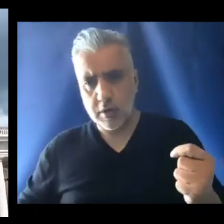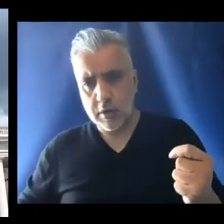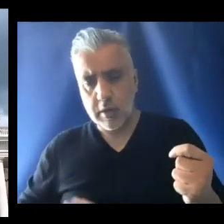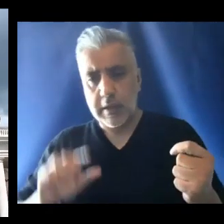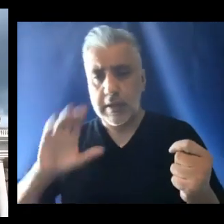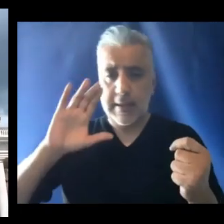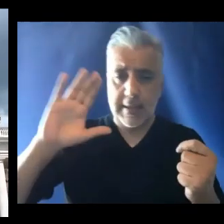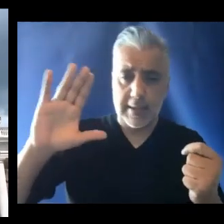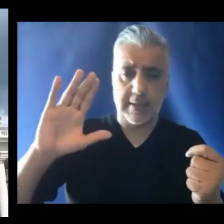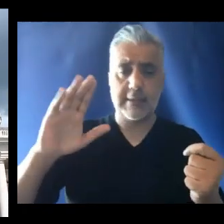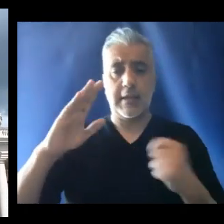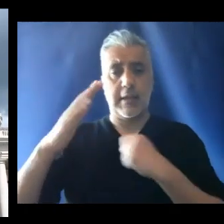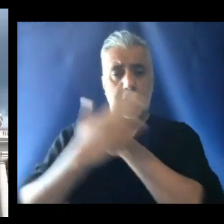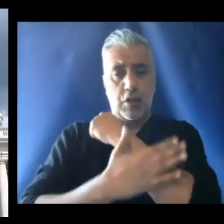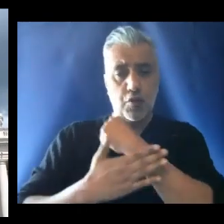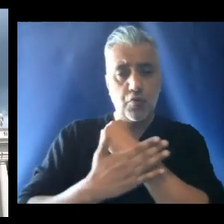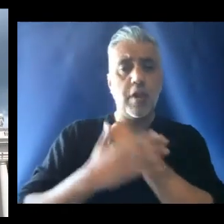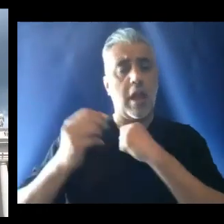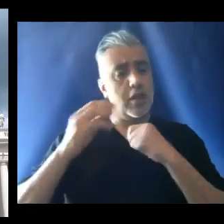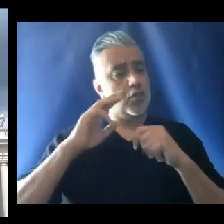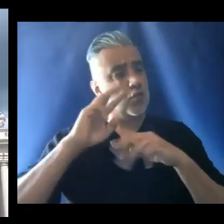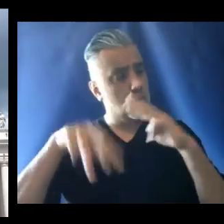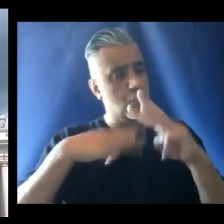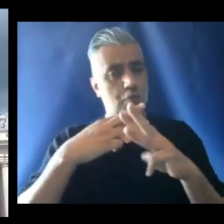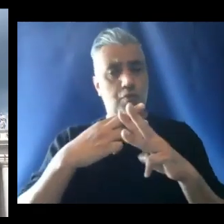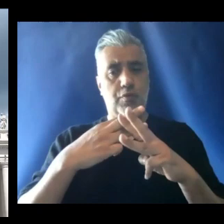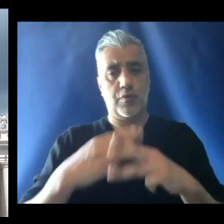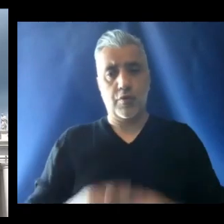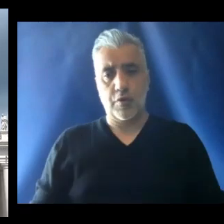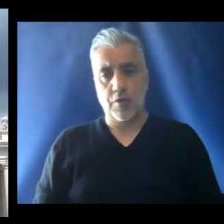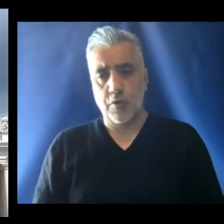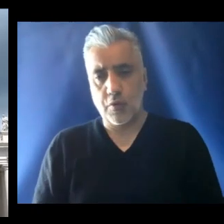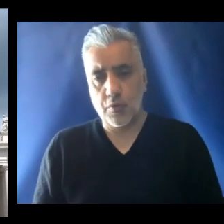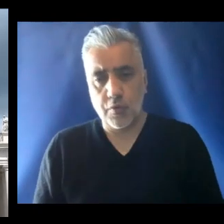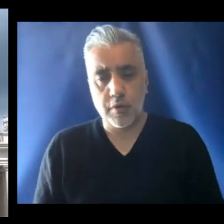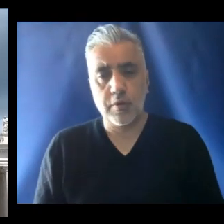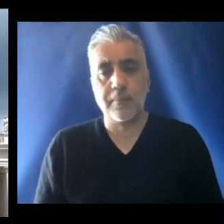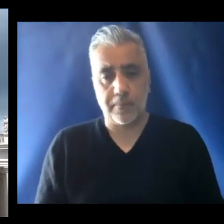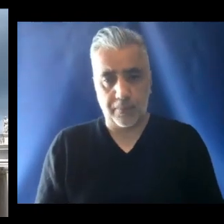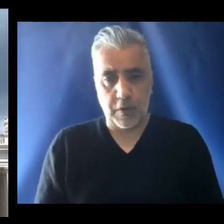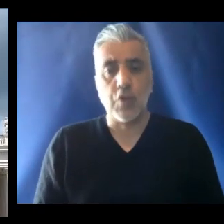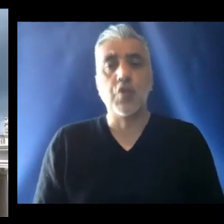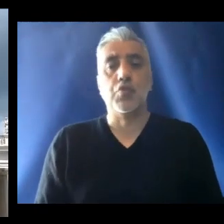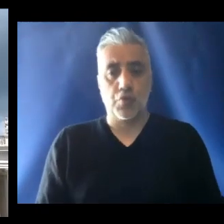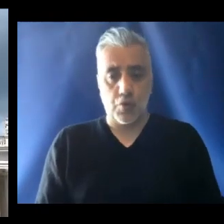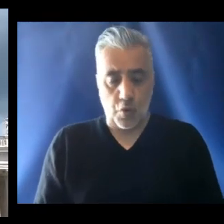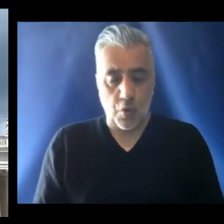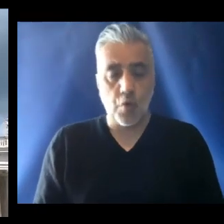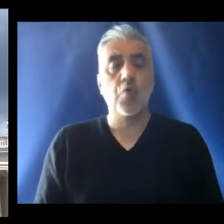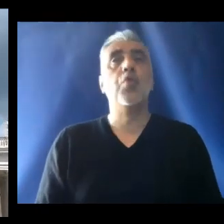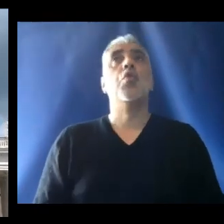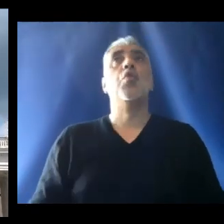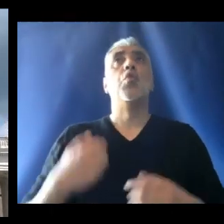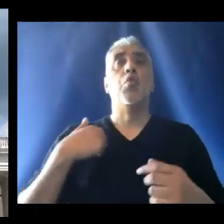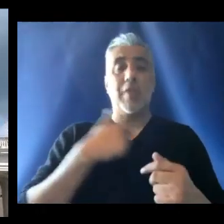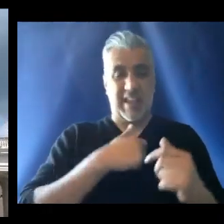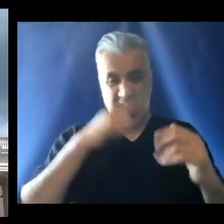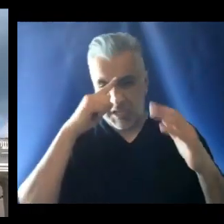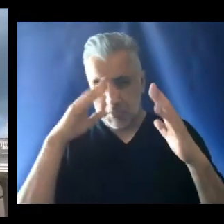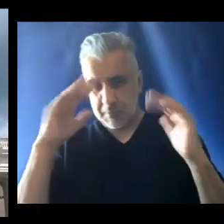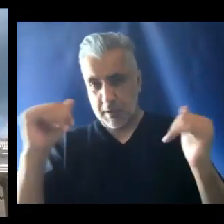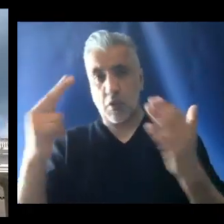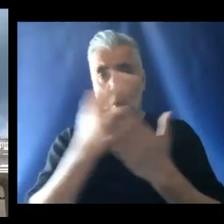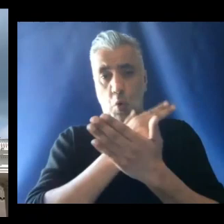his country and the world. So anytime we expect the Holy Father